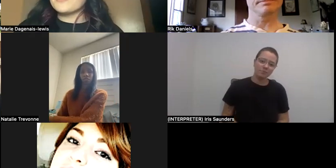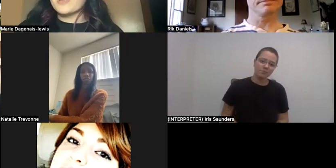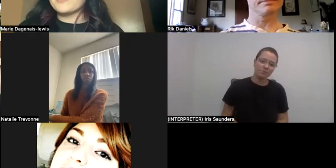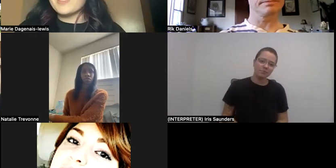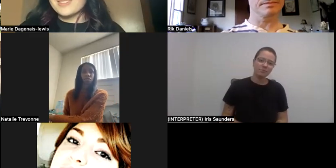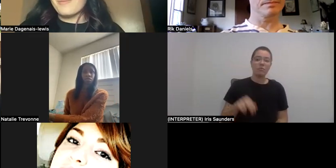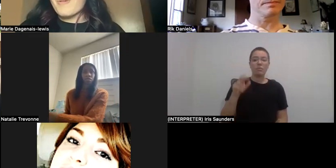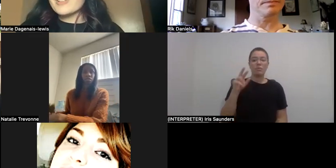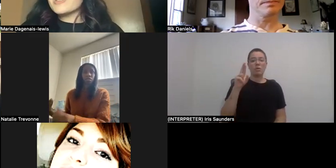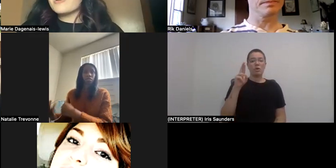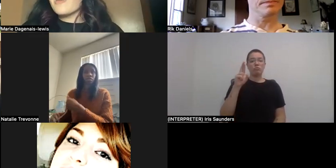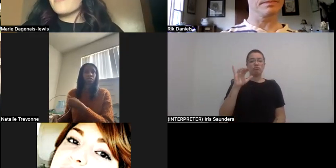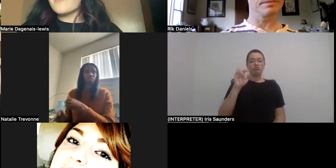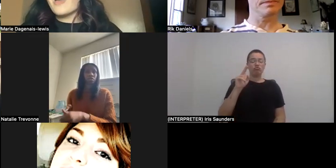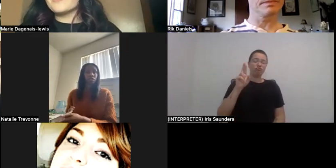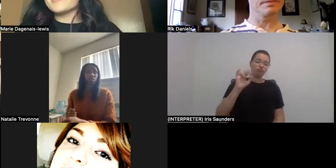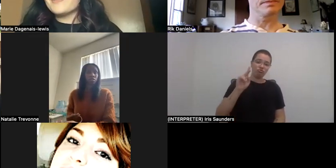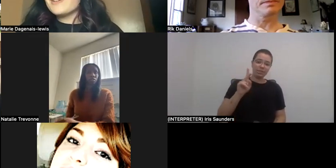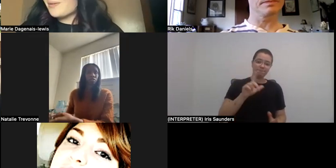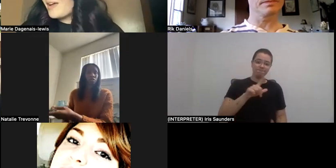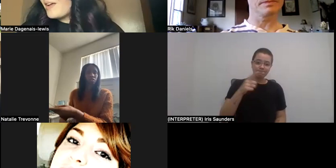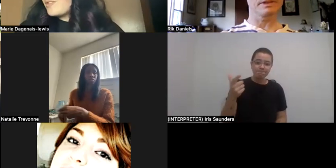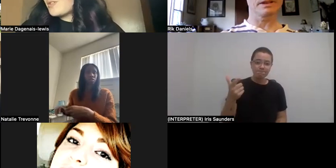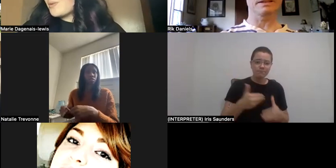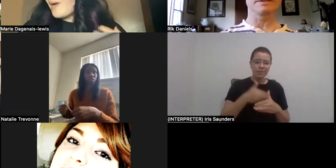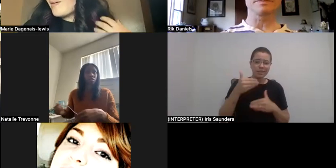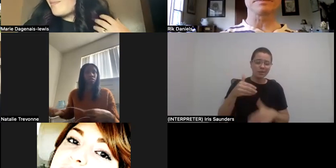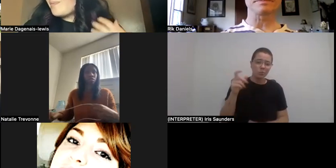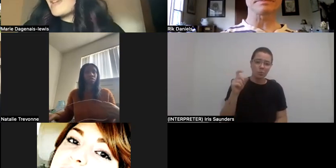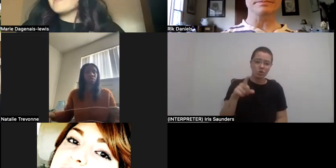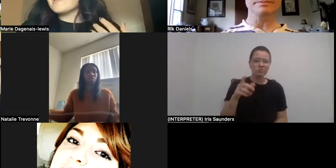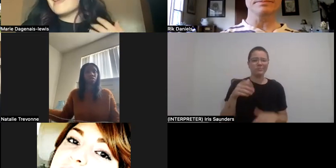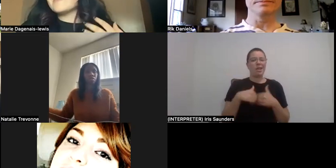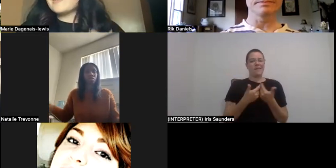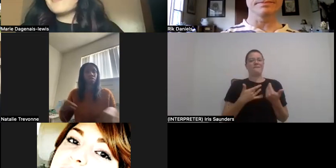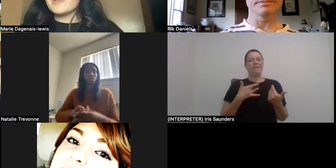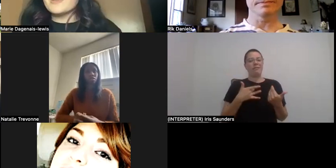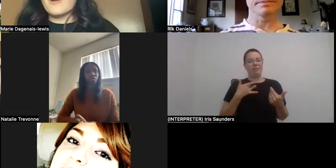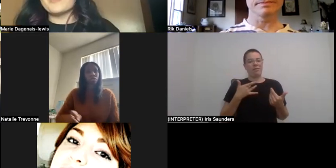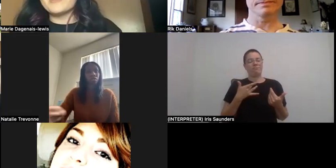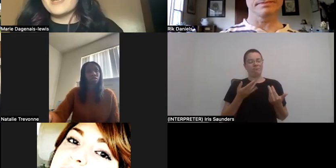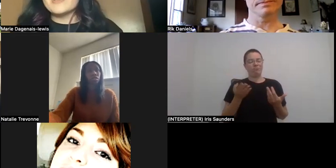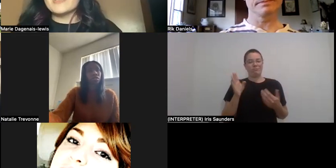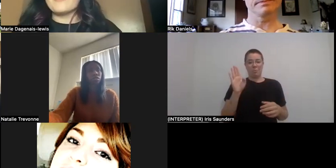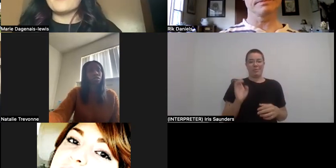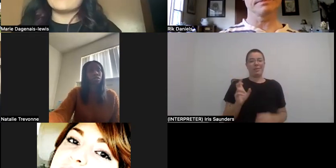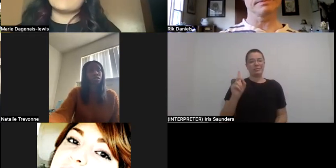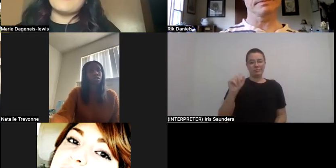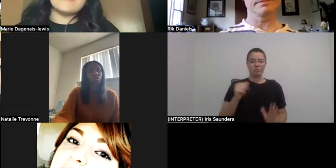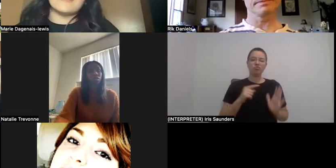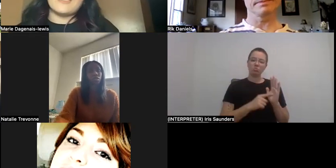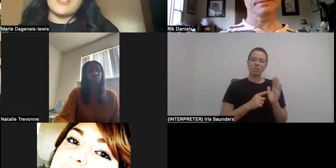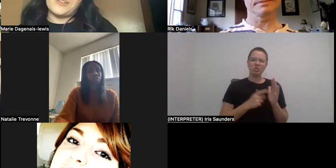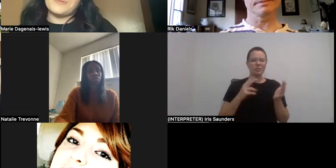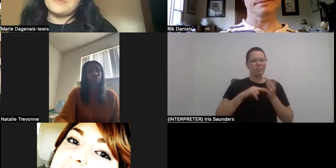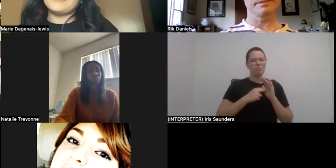go to you next with the same question of how does it feel to be that disability representation and what does it